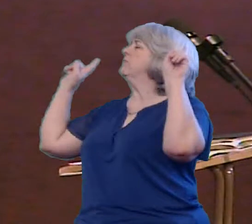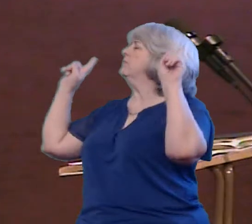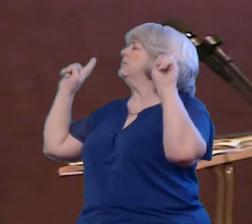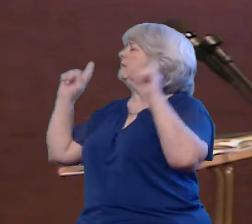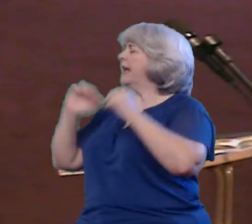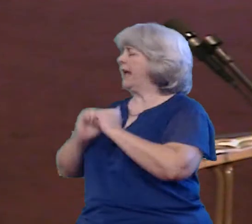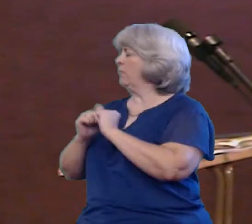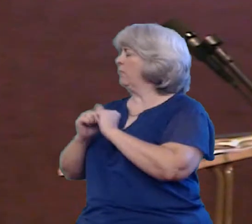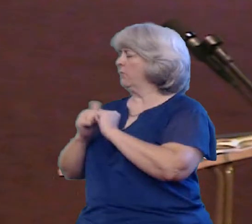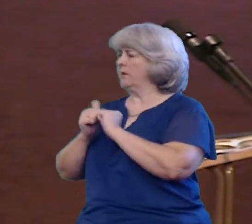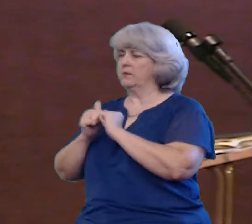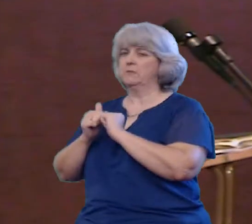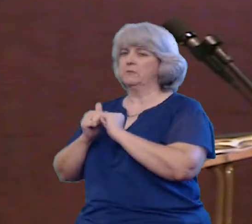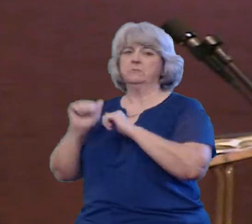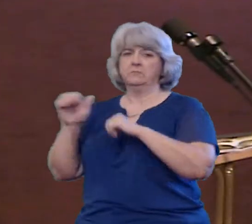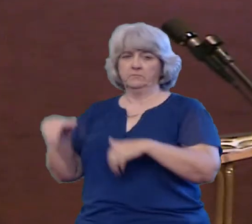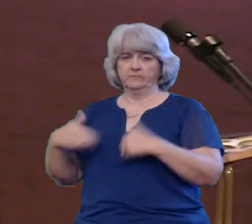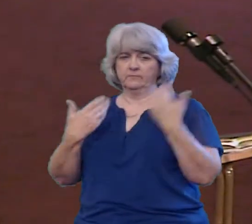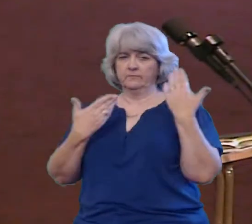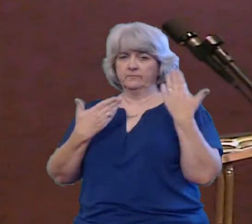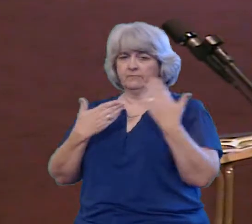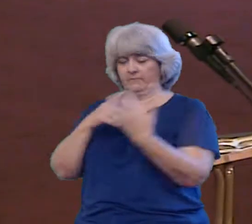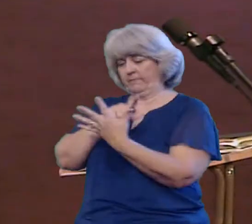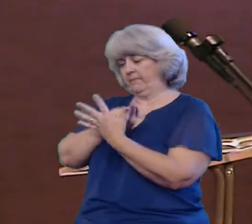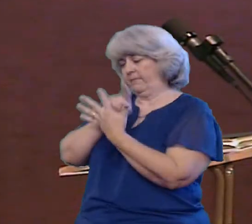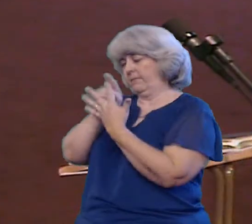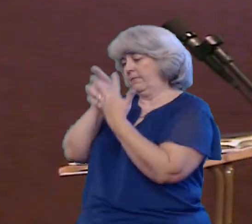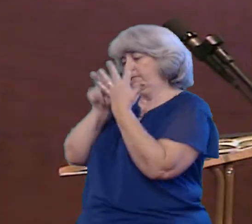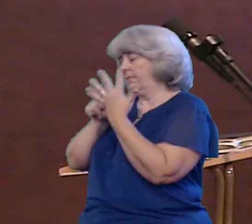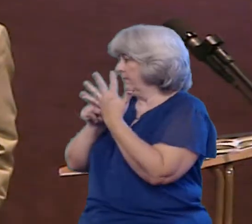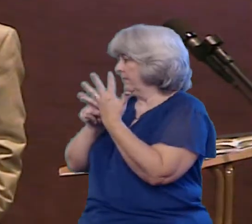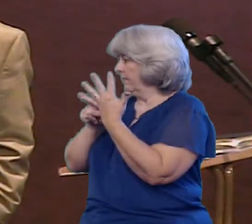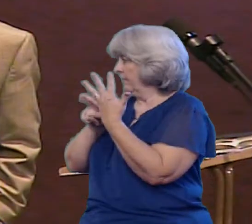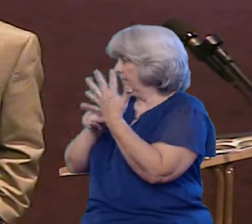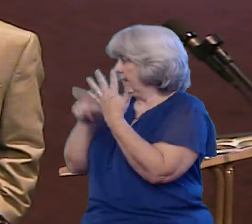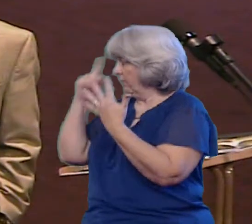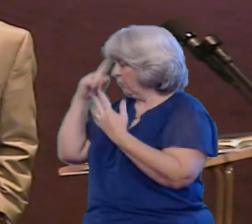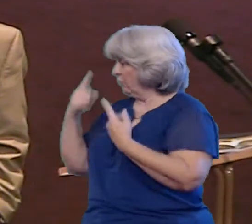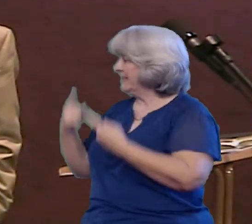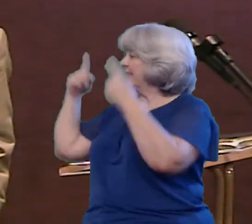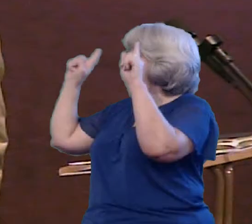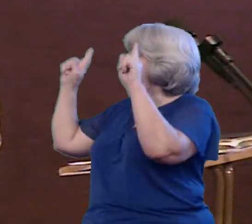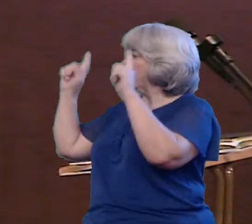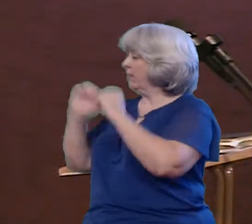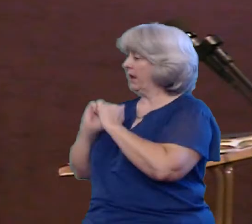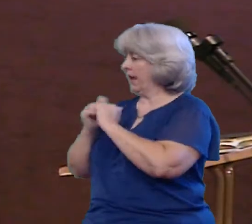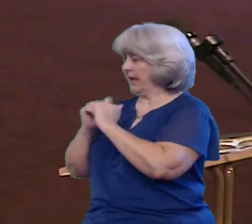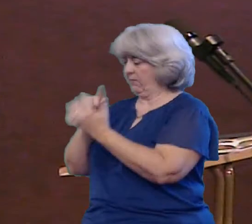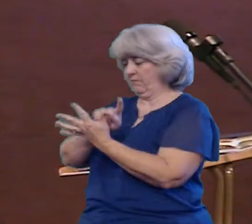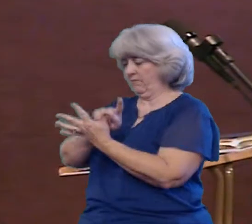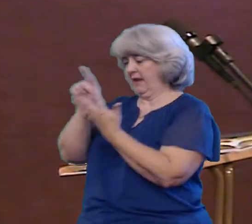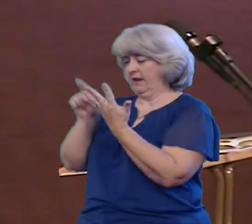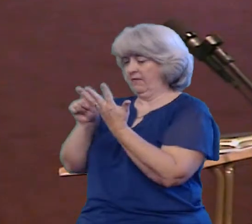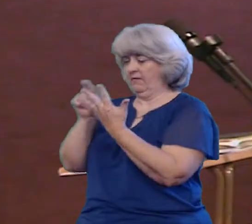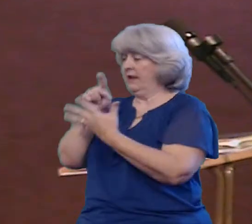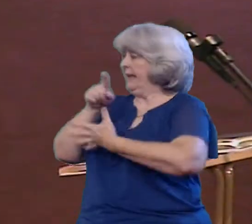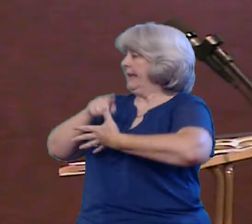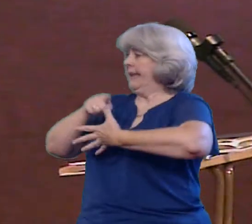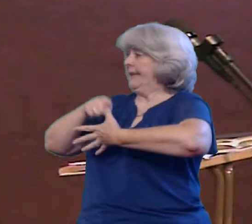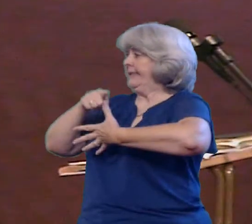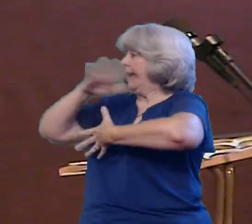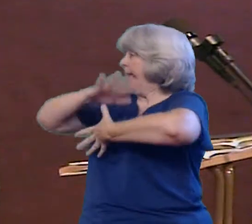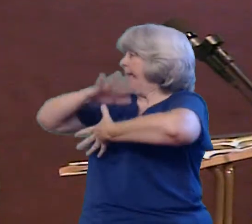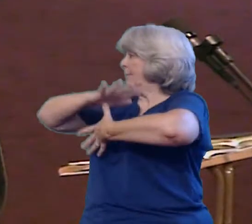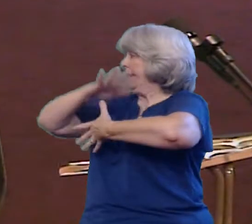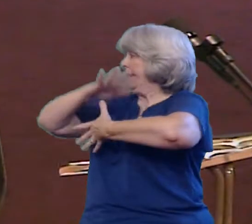This is just one example, but five different components to an effective relationship To making it strong And what's number one on that list?